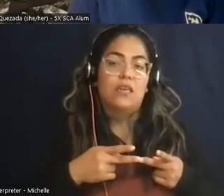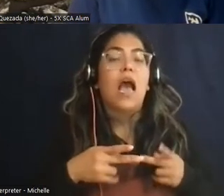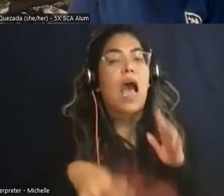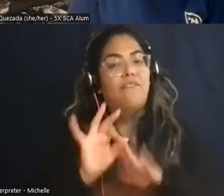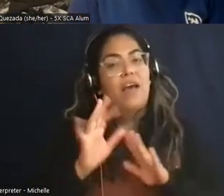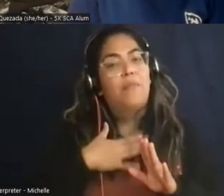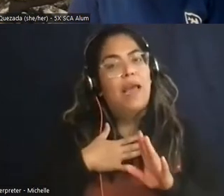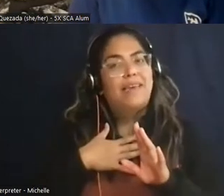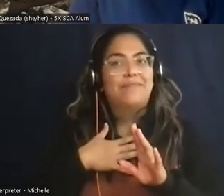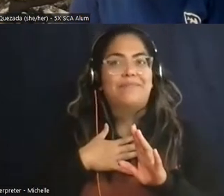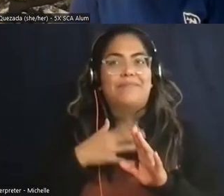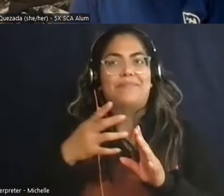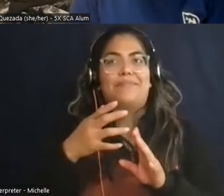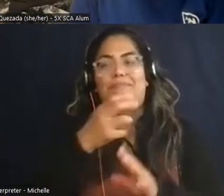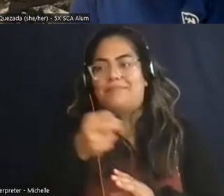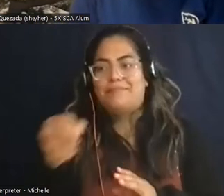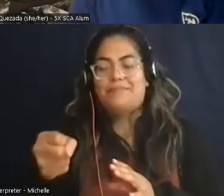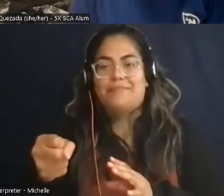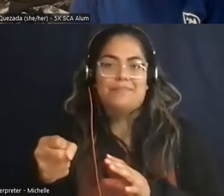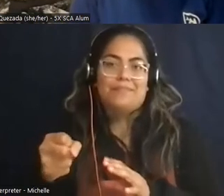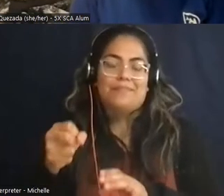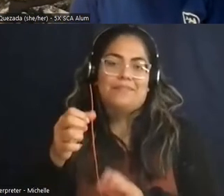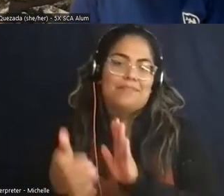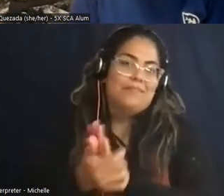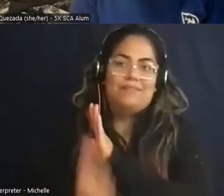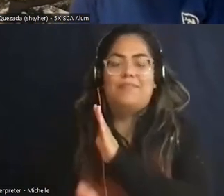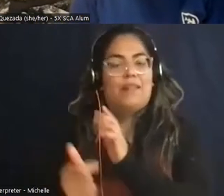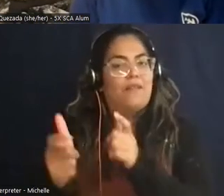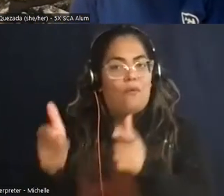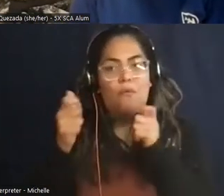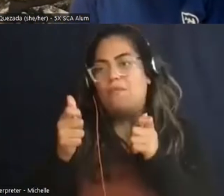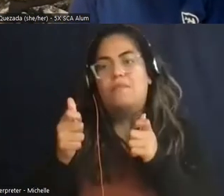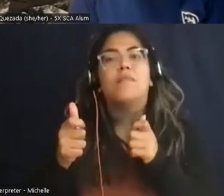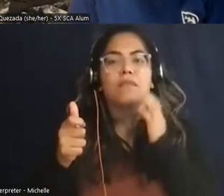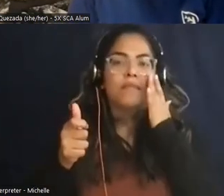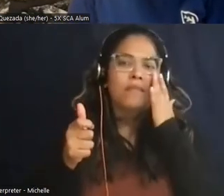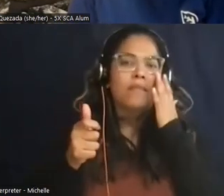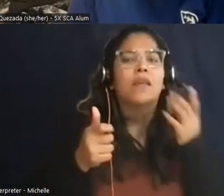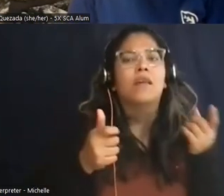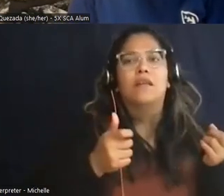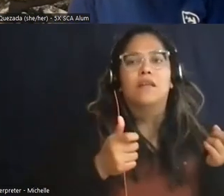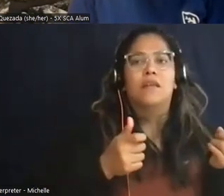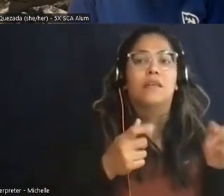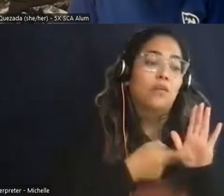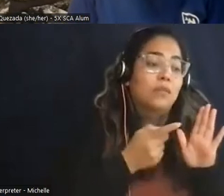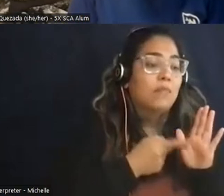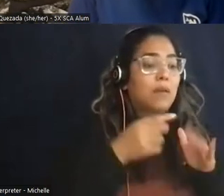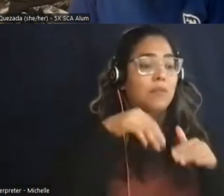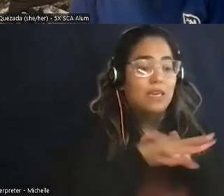a lot of people don't or you can't break in with a permanent job there at that exact time